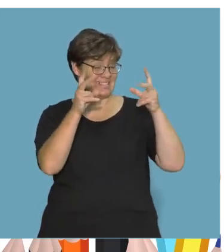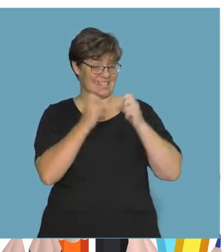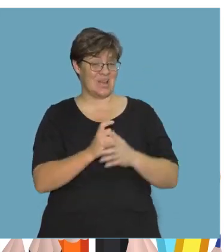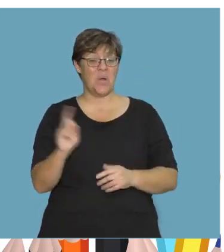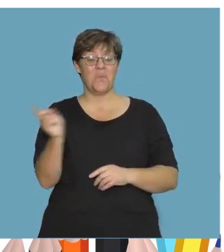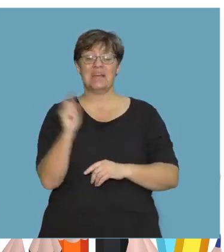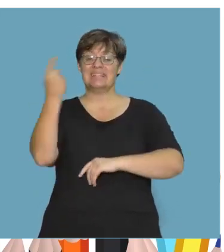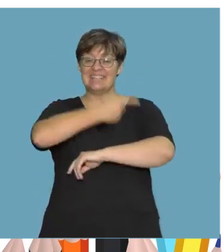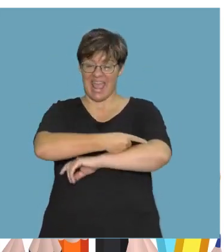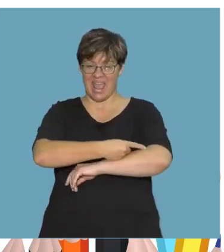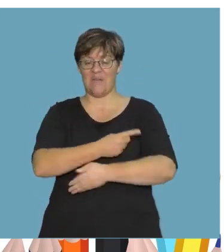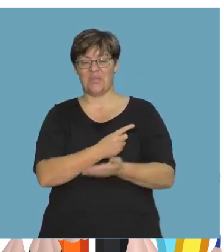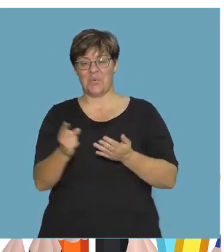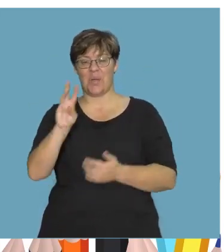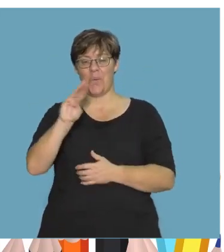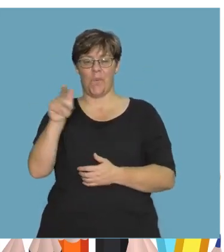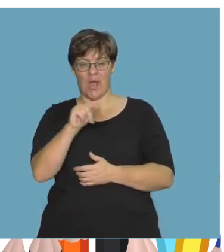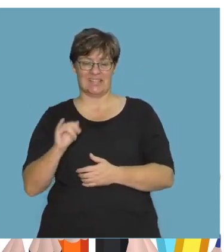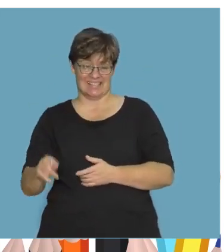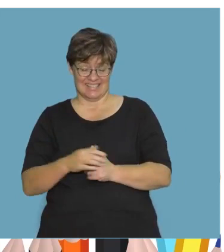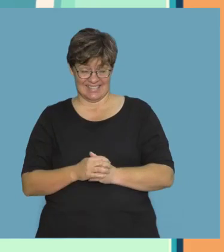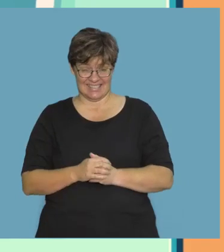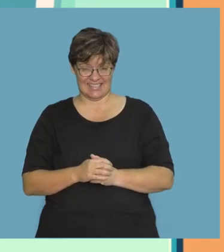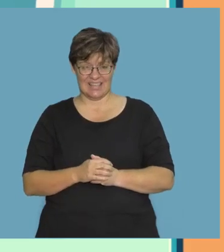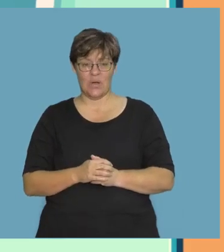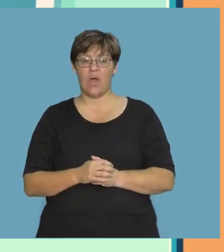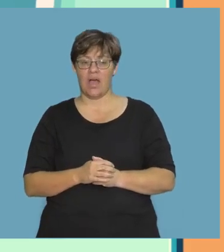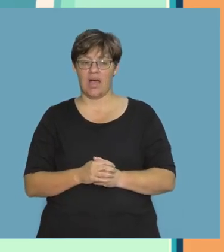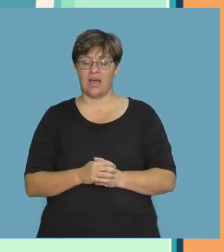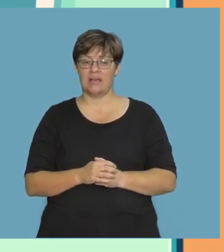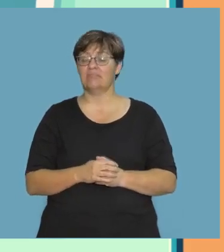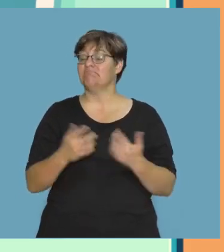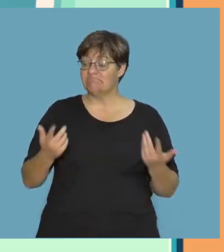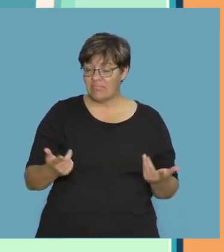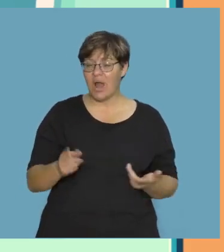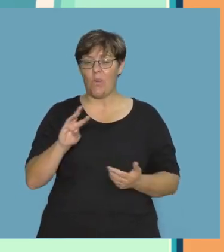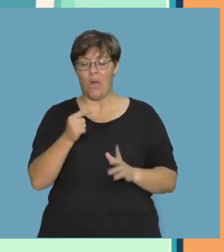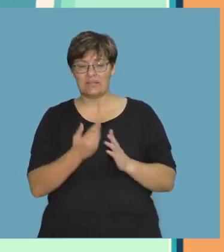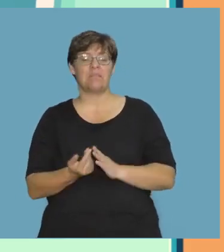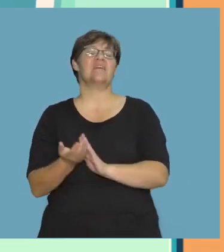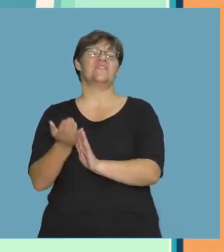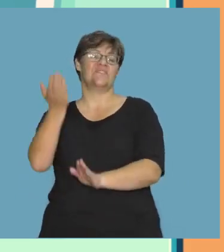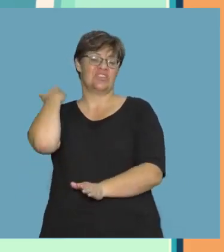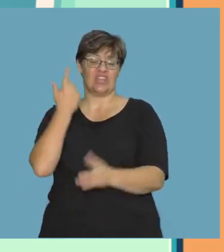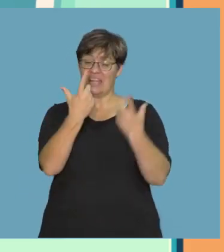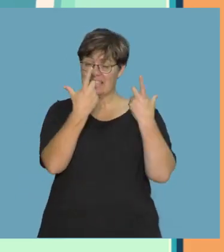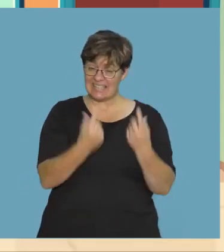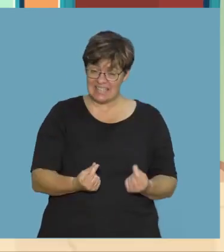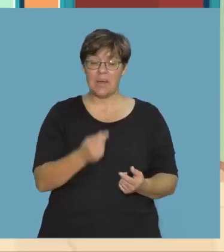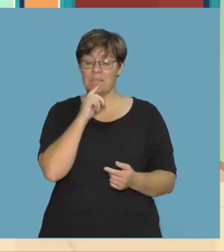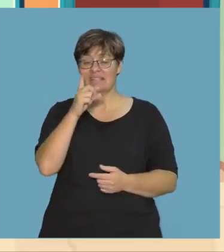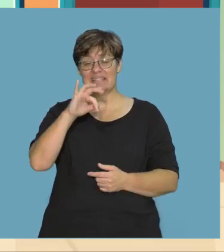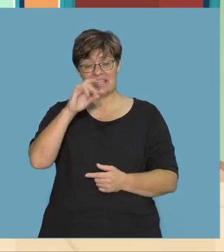was it? We use dead and was to ask questions about events that are over. They have finished happening.